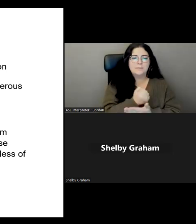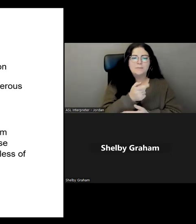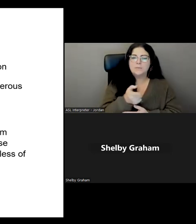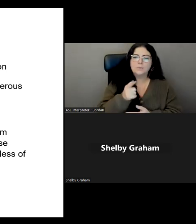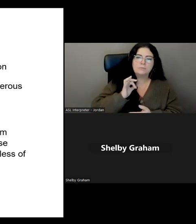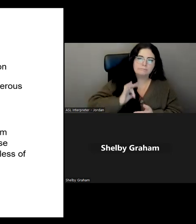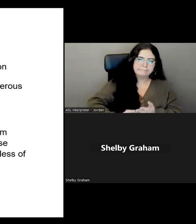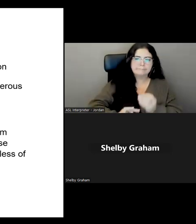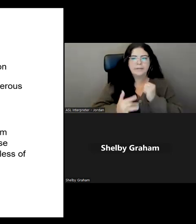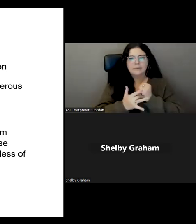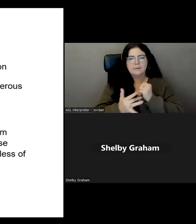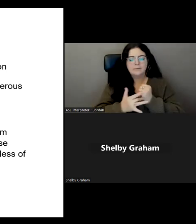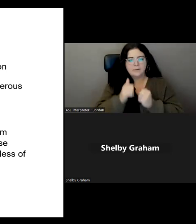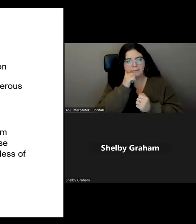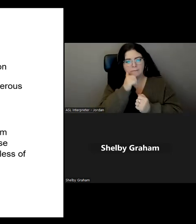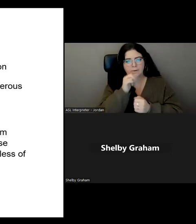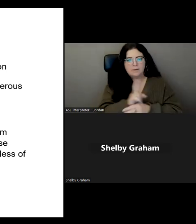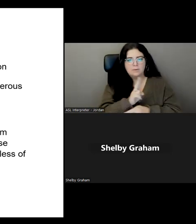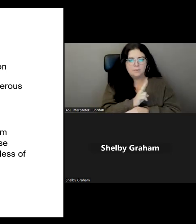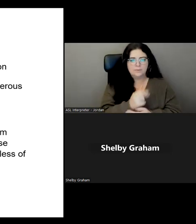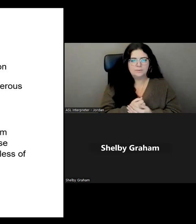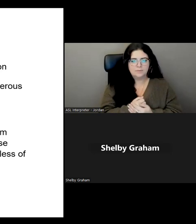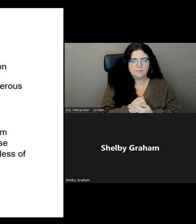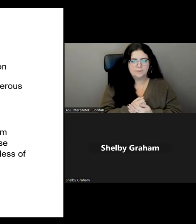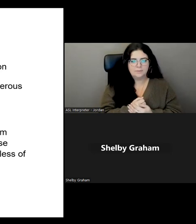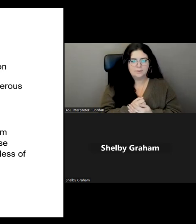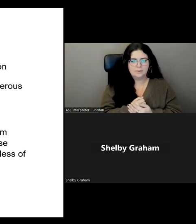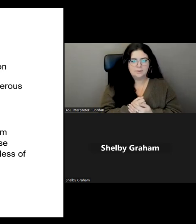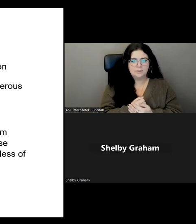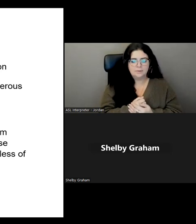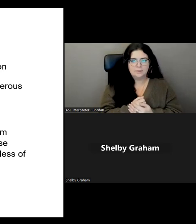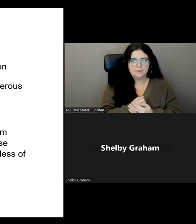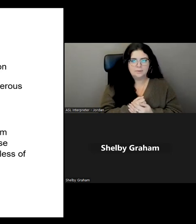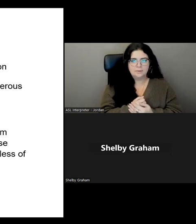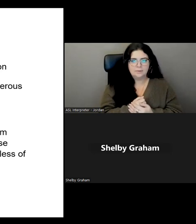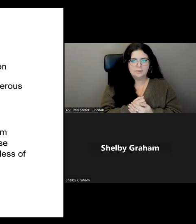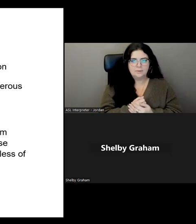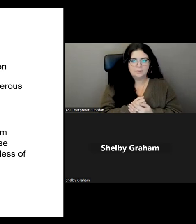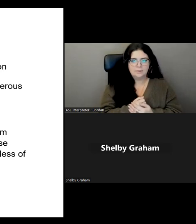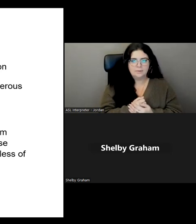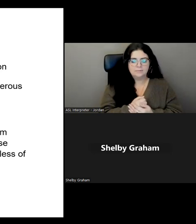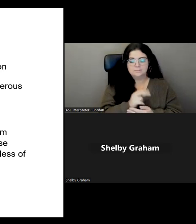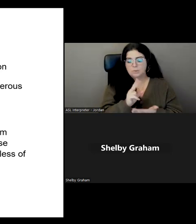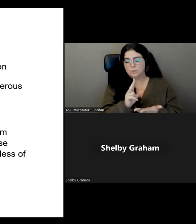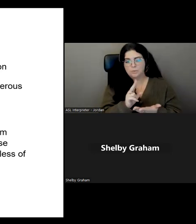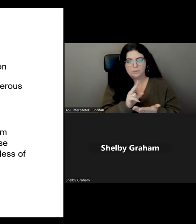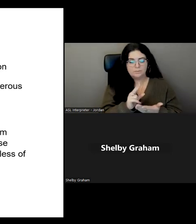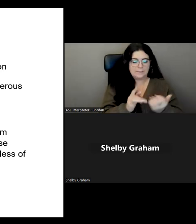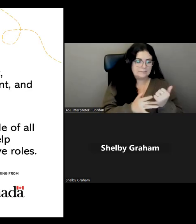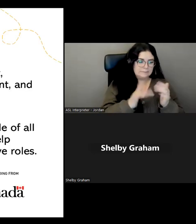lives. And that could be everything from surfing the internet to using Microsoft Excel spreadsheets.